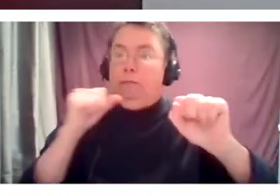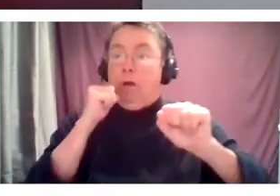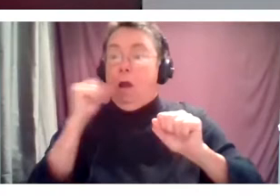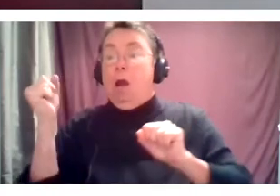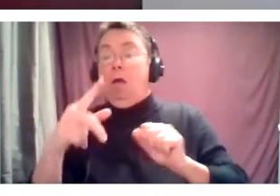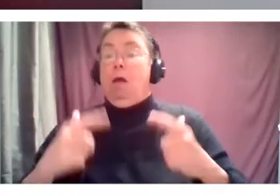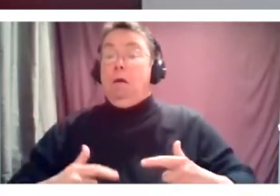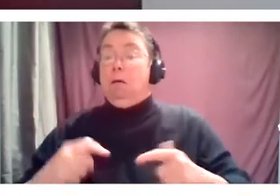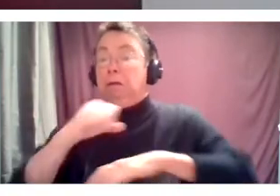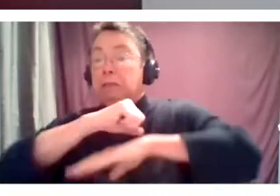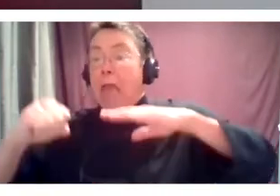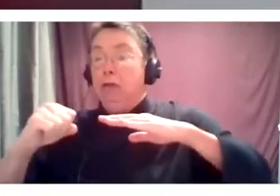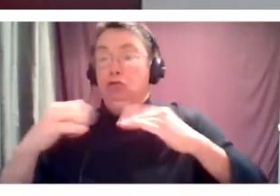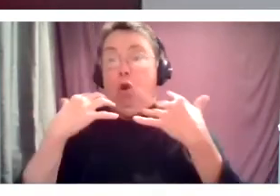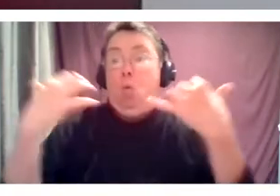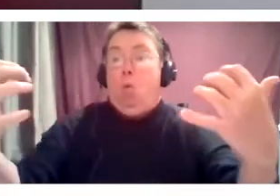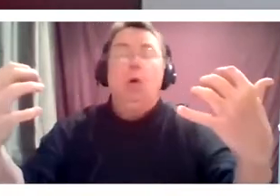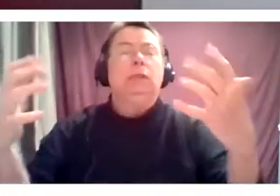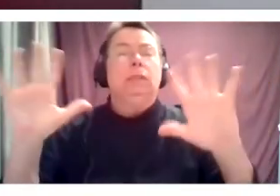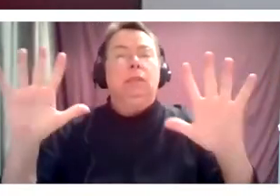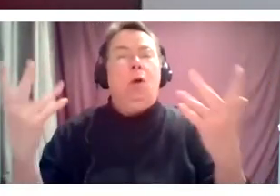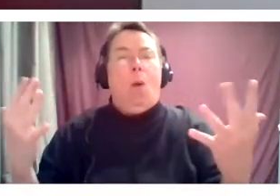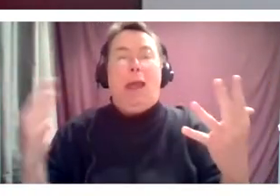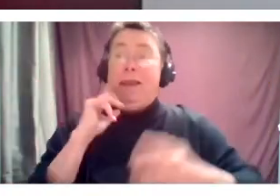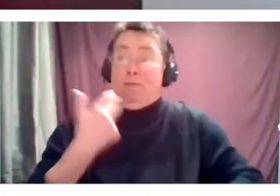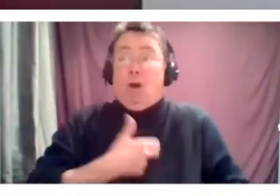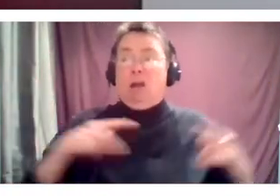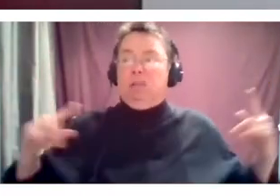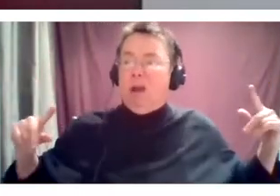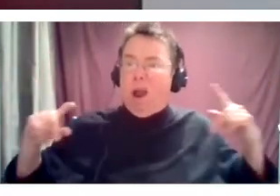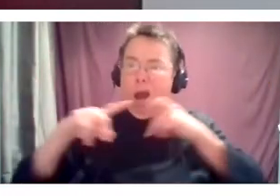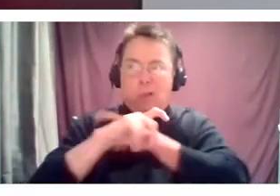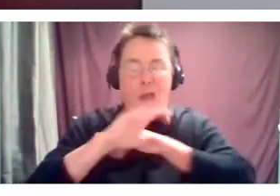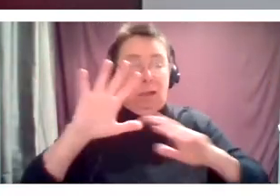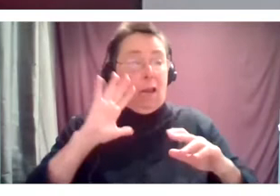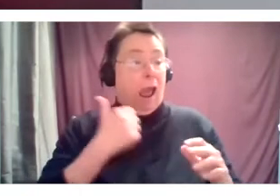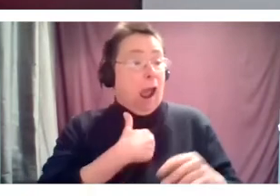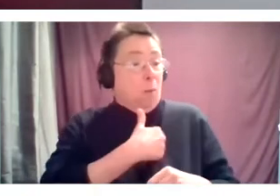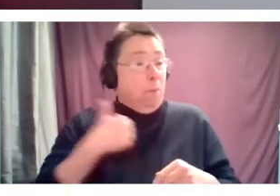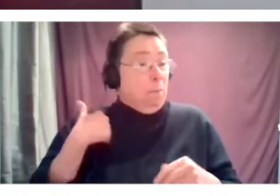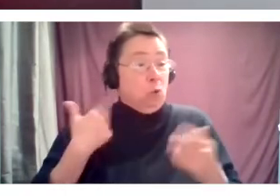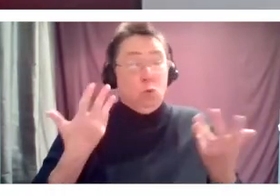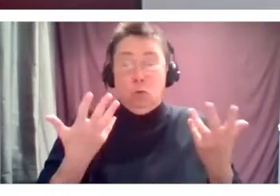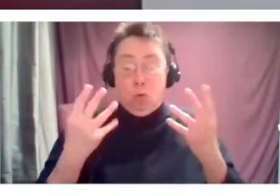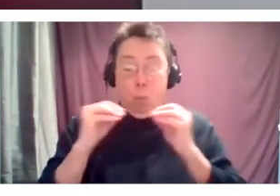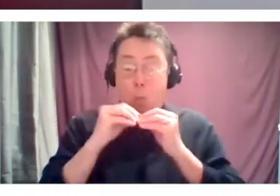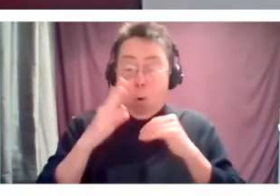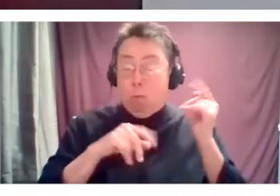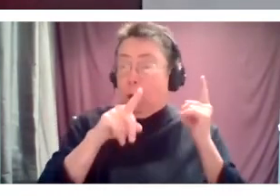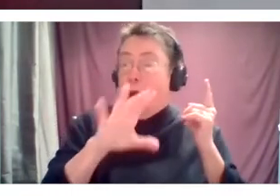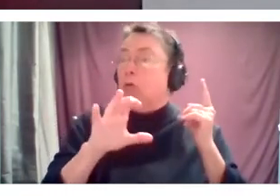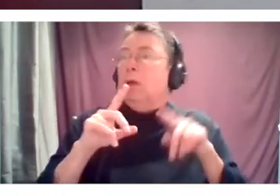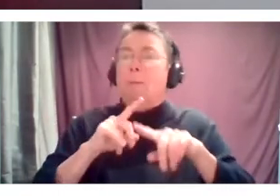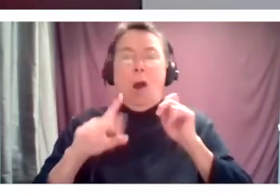and whole. And for us, that's a complicated process. Our core membership is over 100. Our average cast is anywhere from